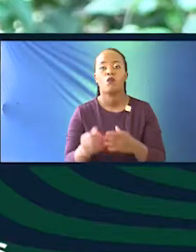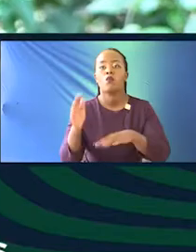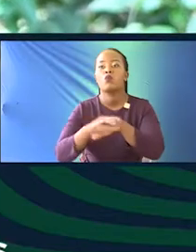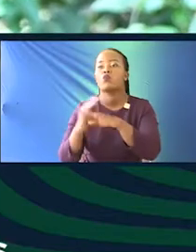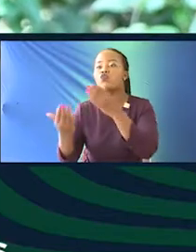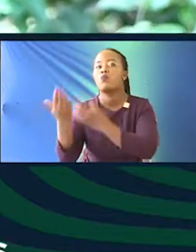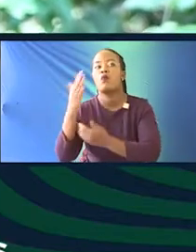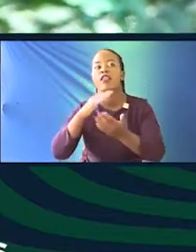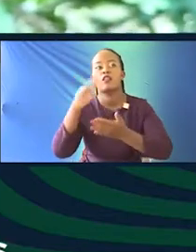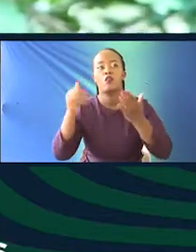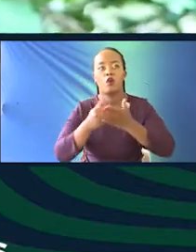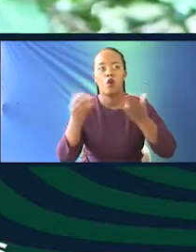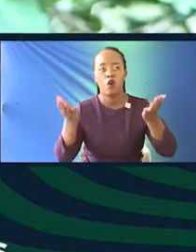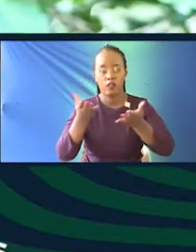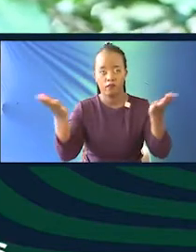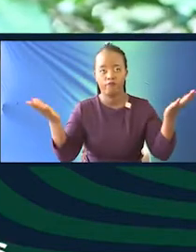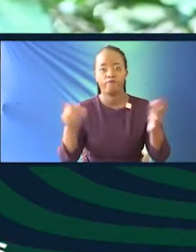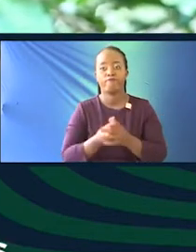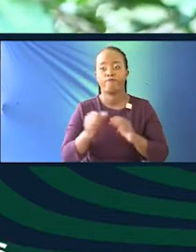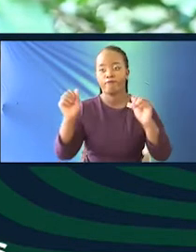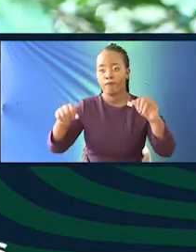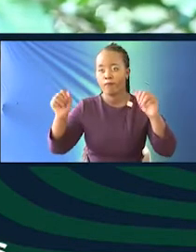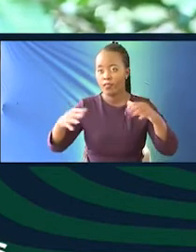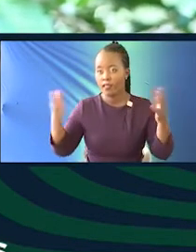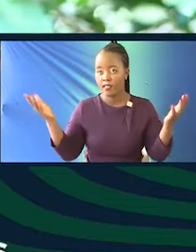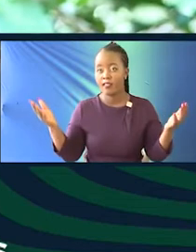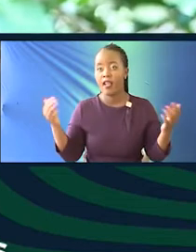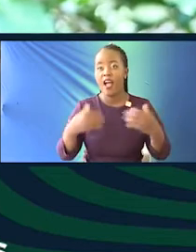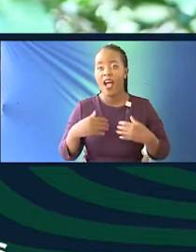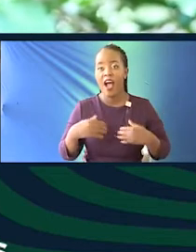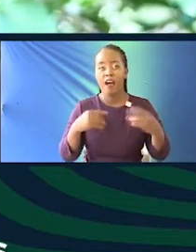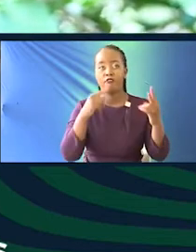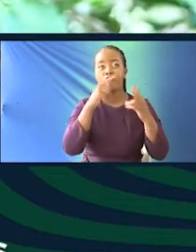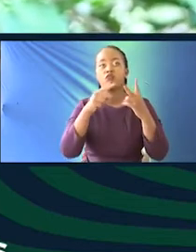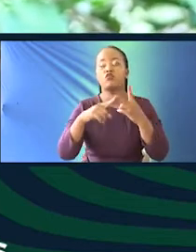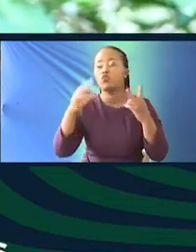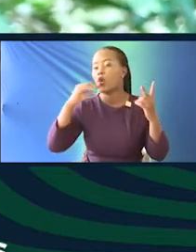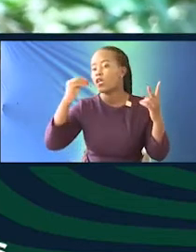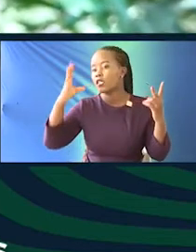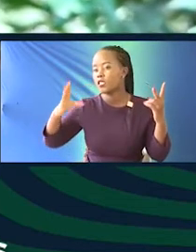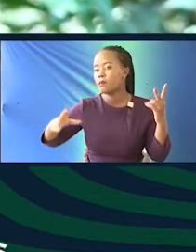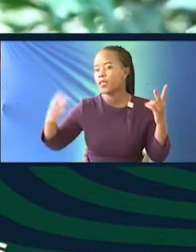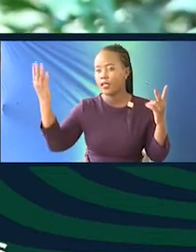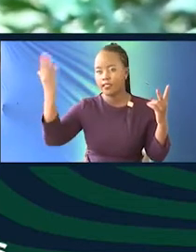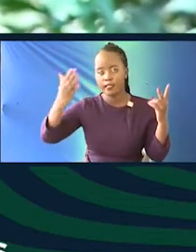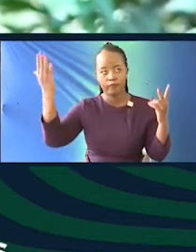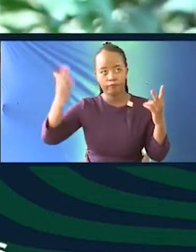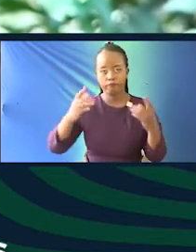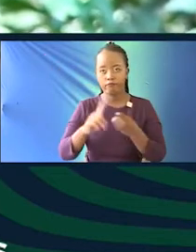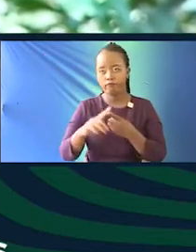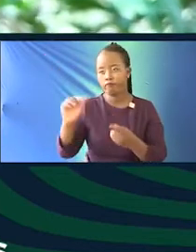Yeah, I have two speakers here, Angela Ashuka, Harriet